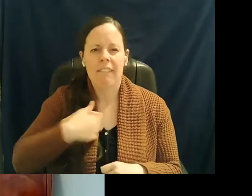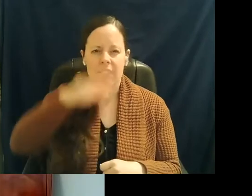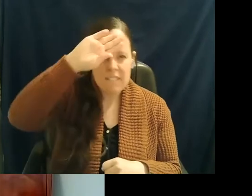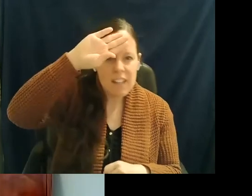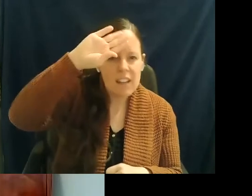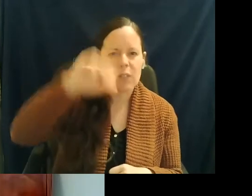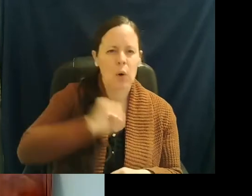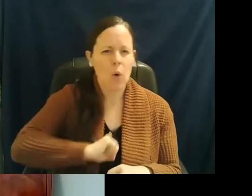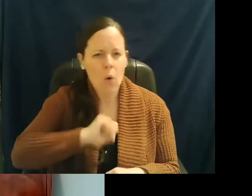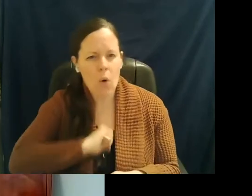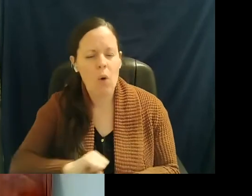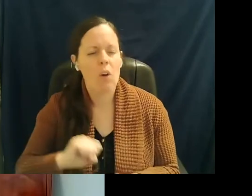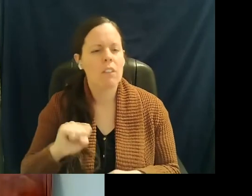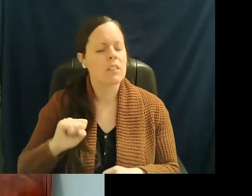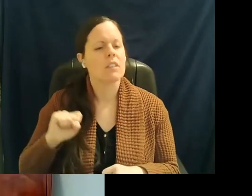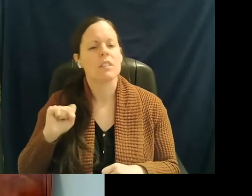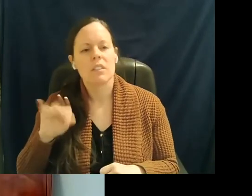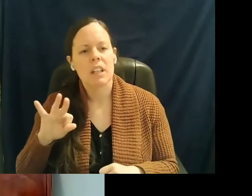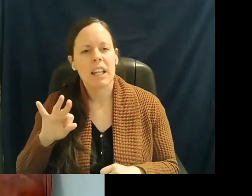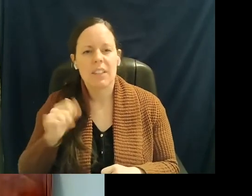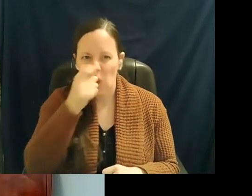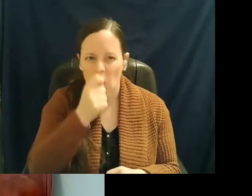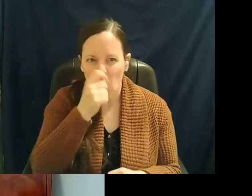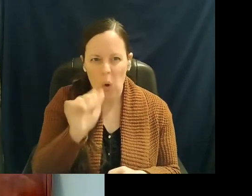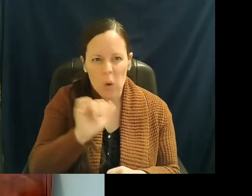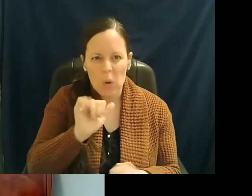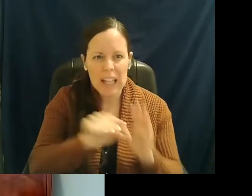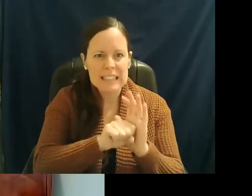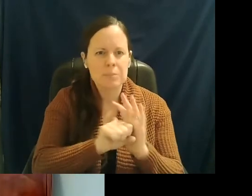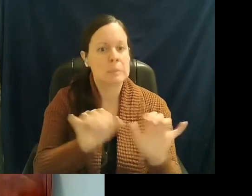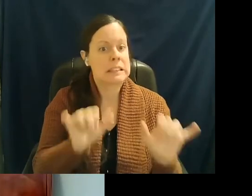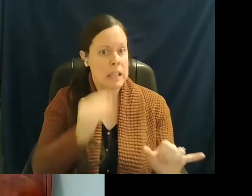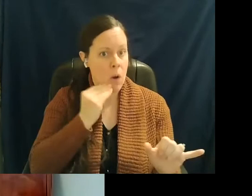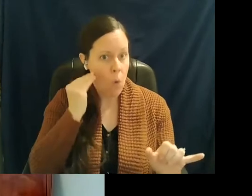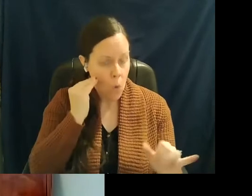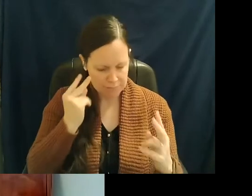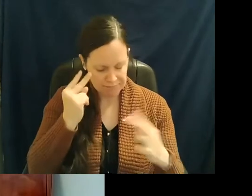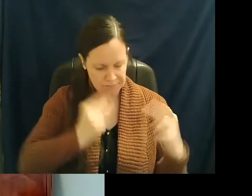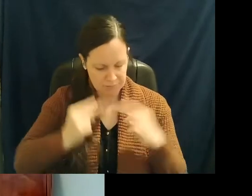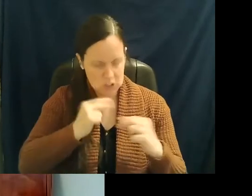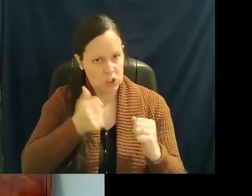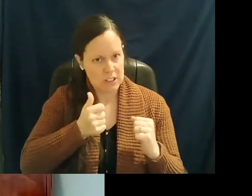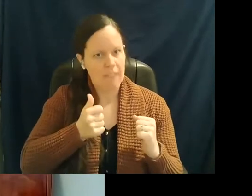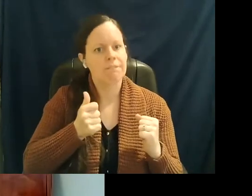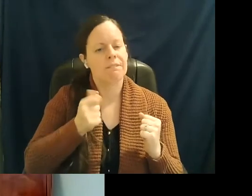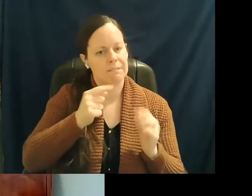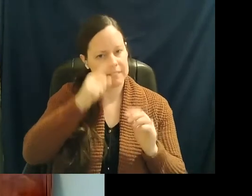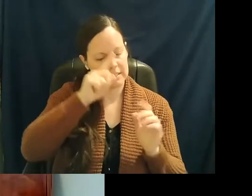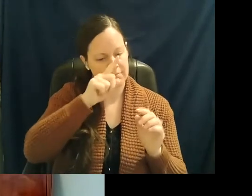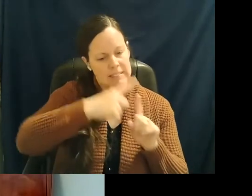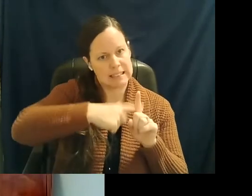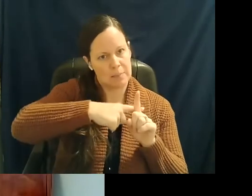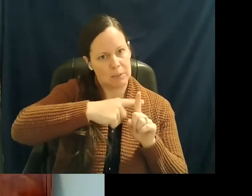a cough, if it's cold-like symptoms, you need to stay home, monitor yourself, check your temperature, you know,